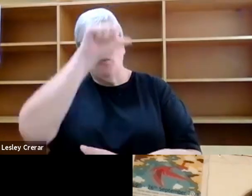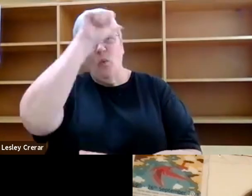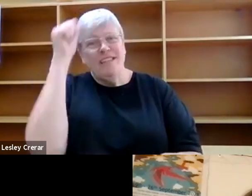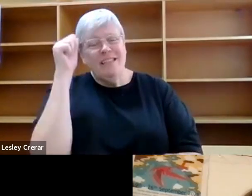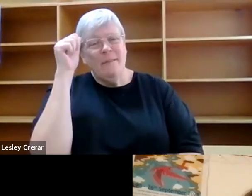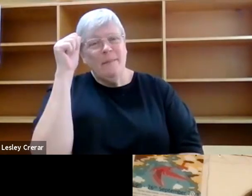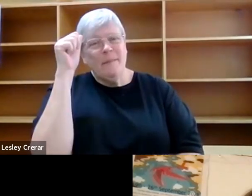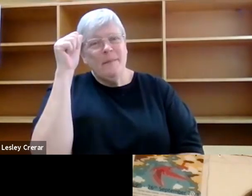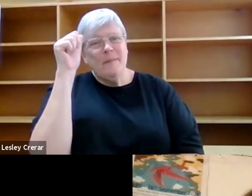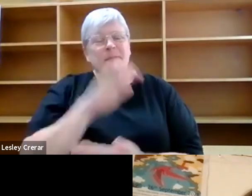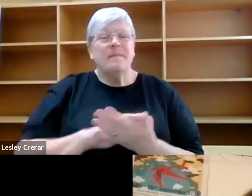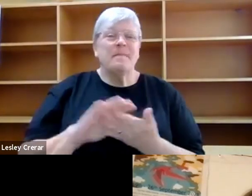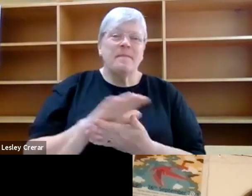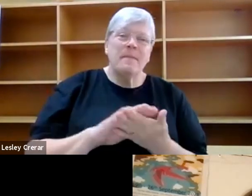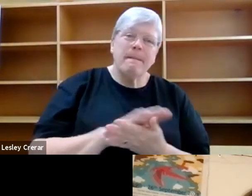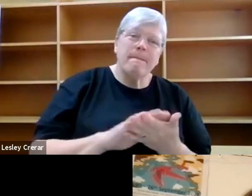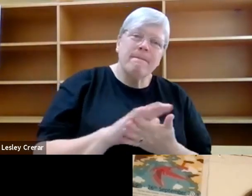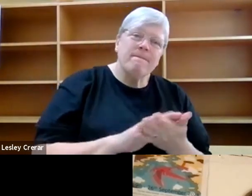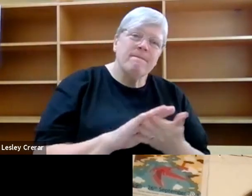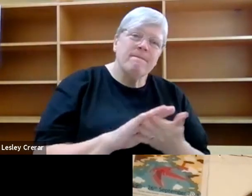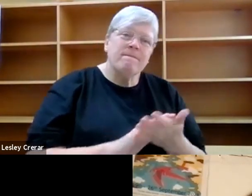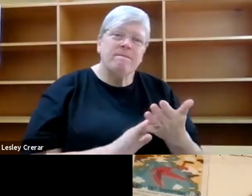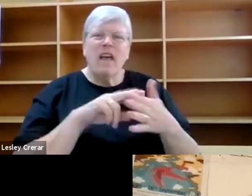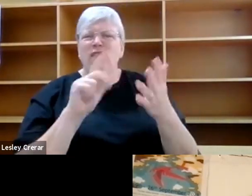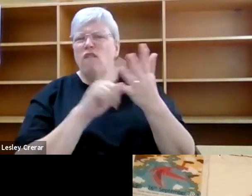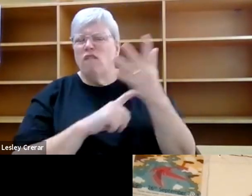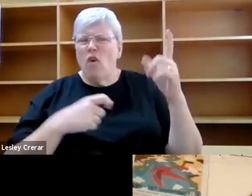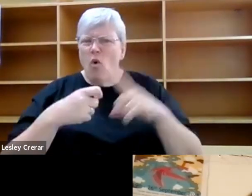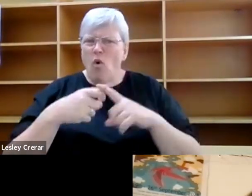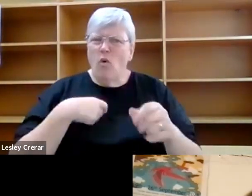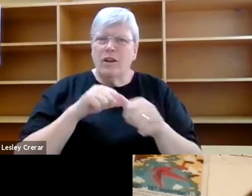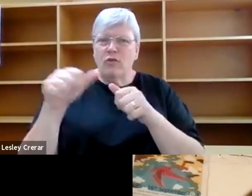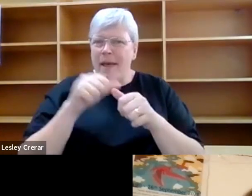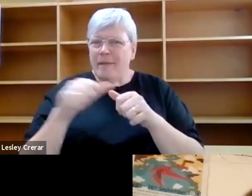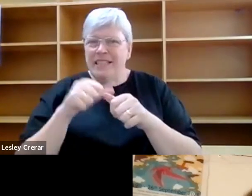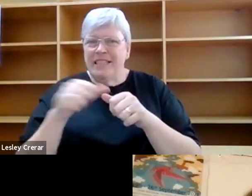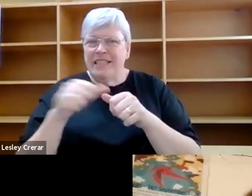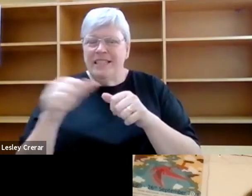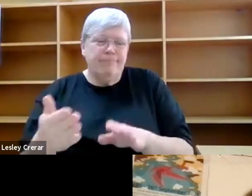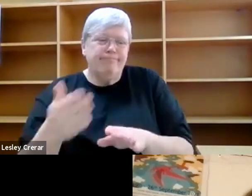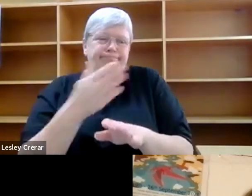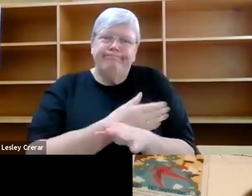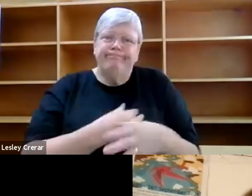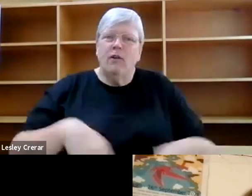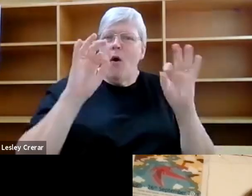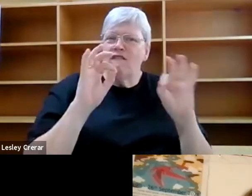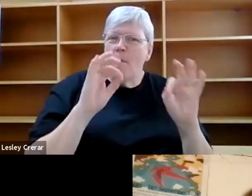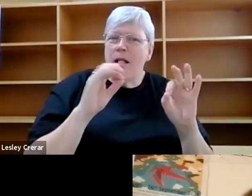By those, we often mean folk wisdom remedies that came about before formalized medicine,